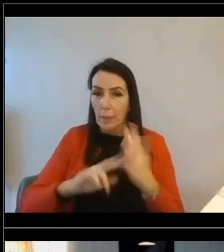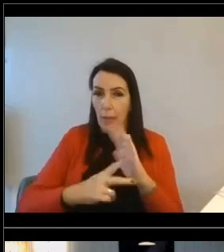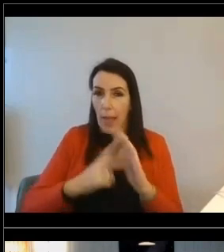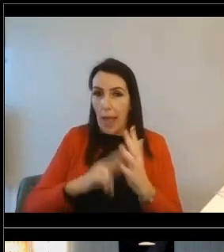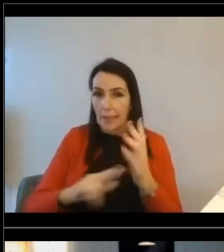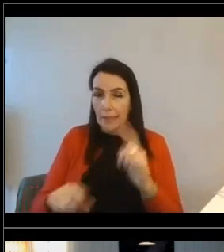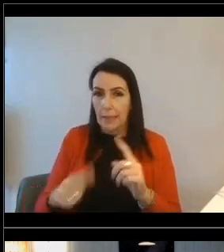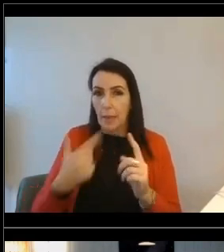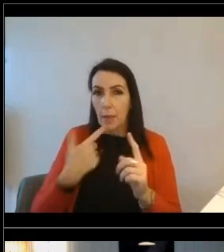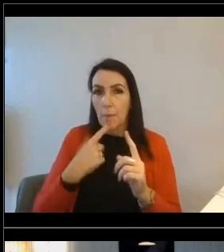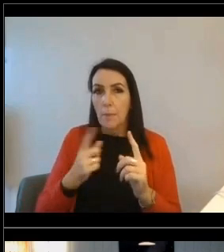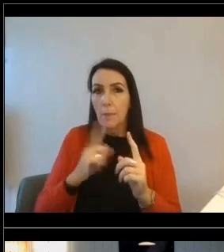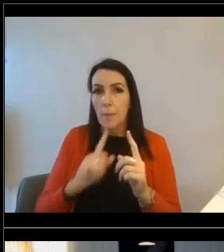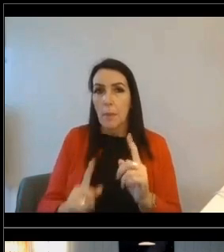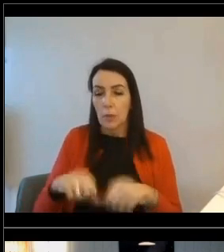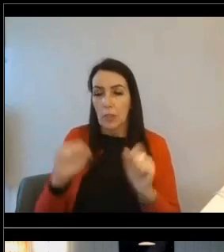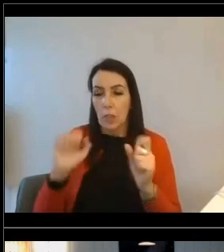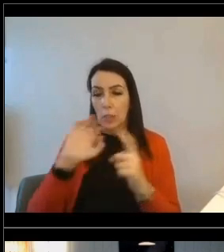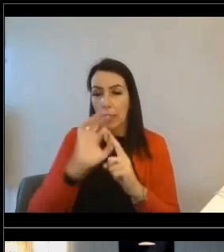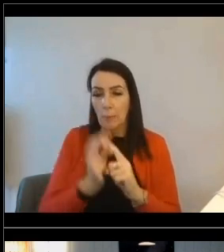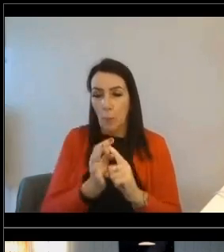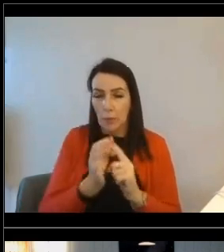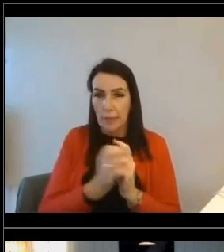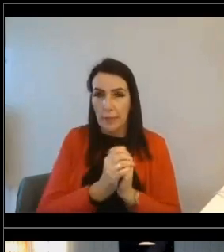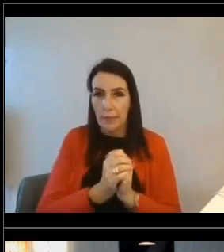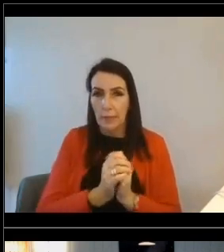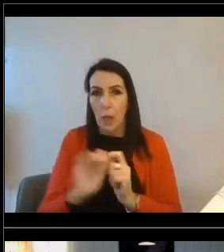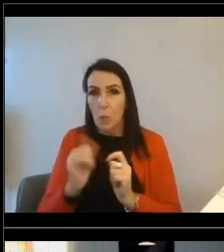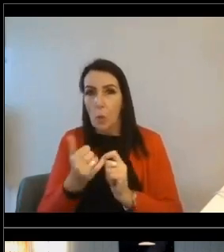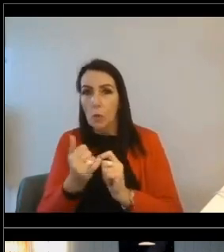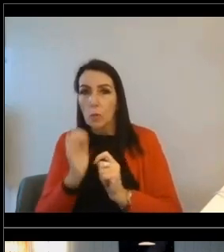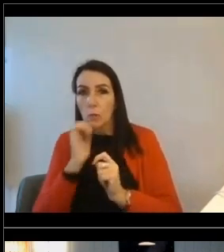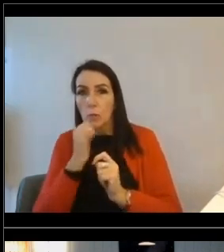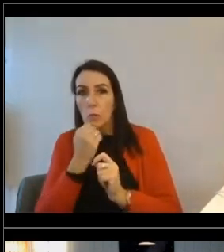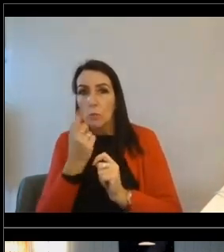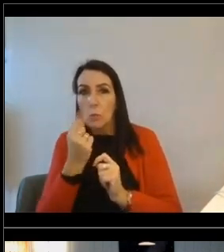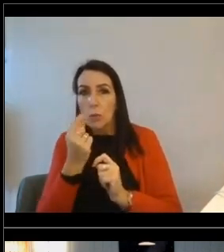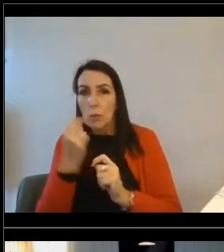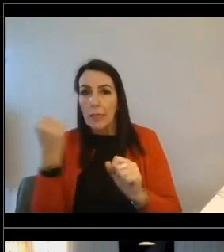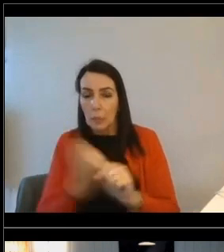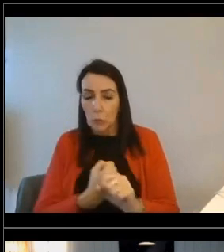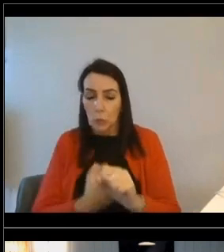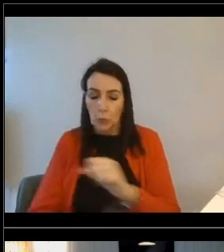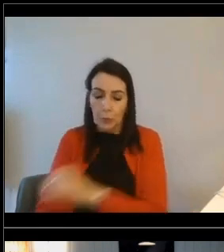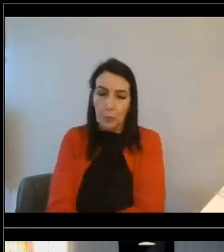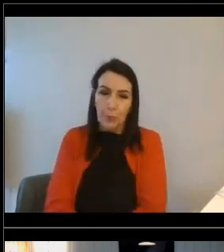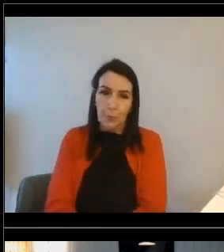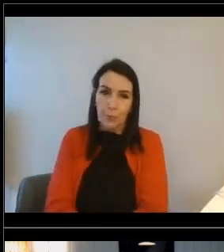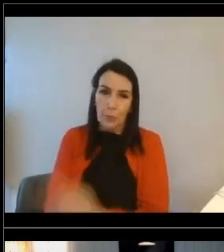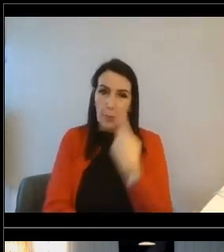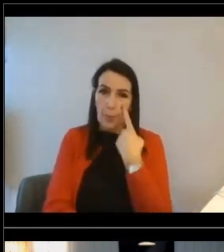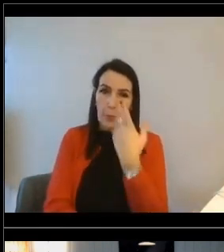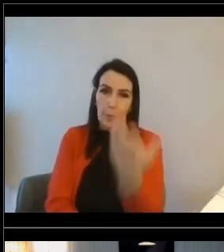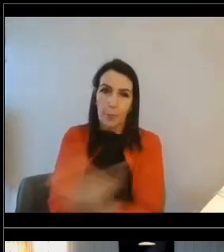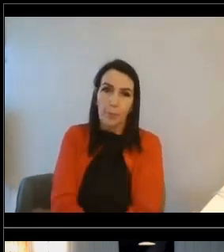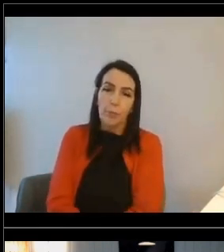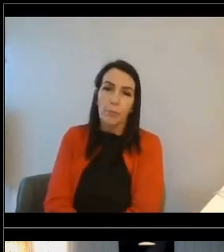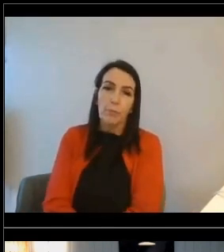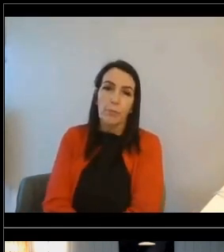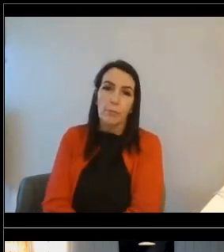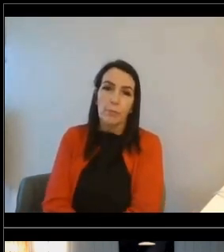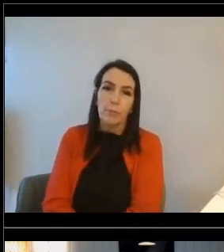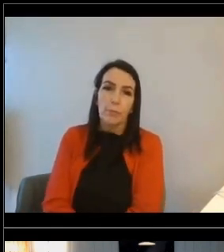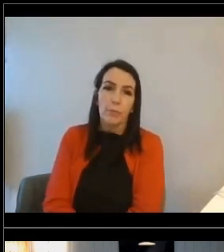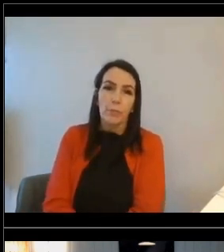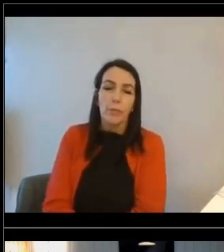people a bit of starting point as to what they might consider doing to look at home. So I'll just show you what these look like. Now you'll